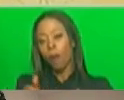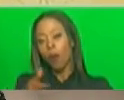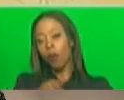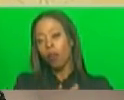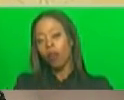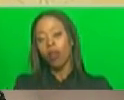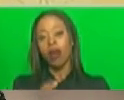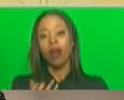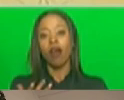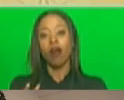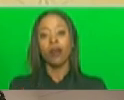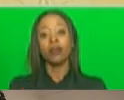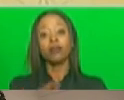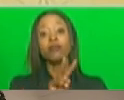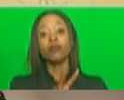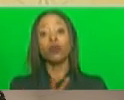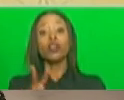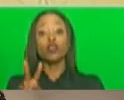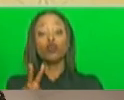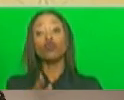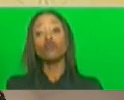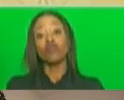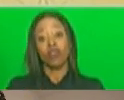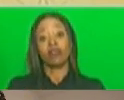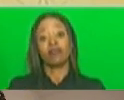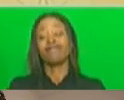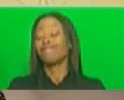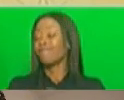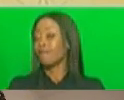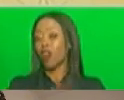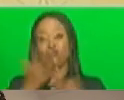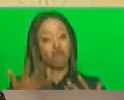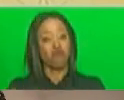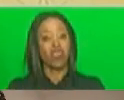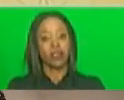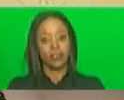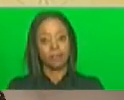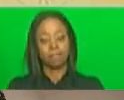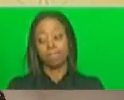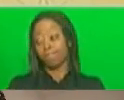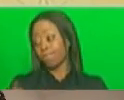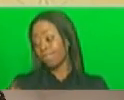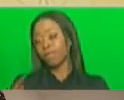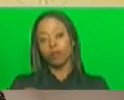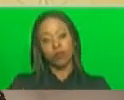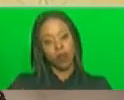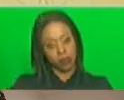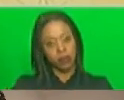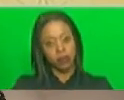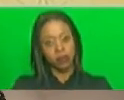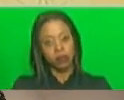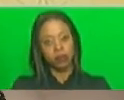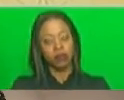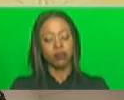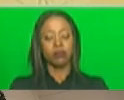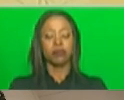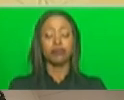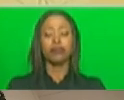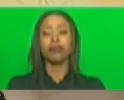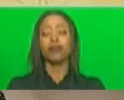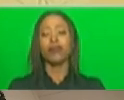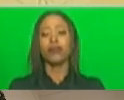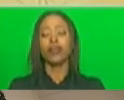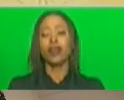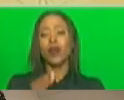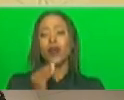22 of our nation's children last month there was a major food